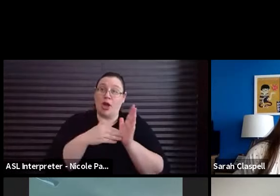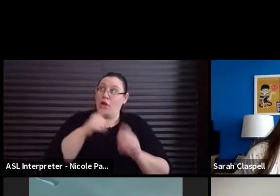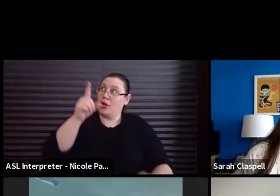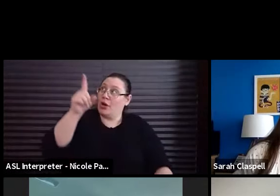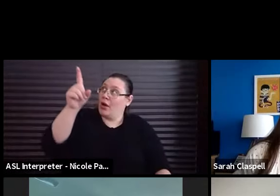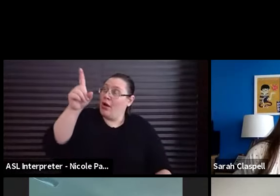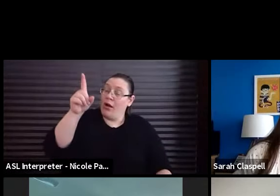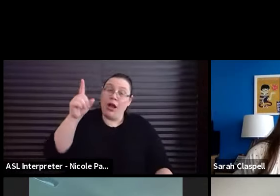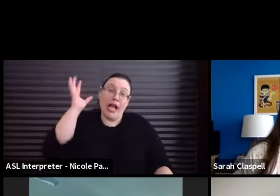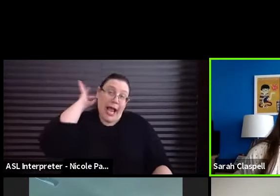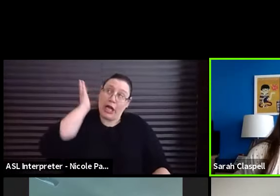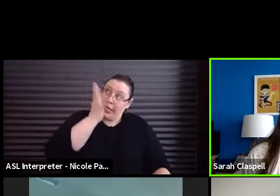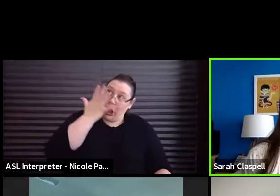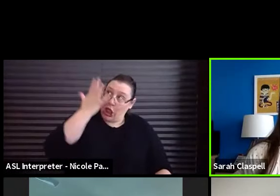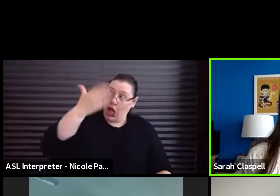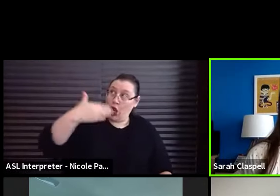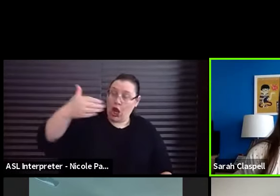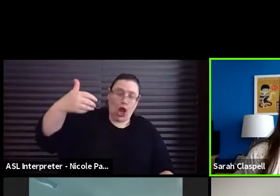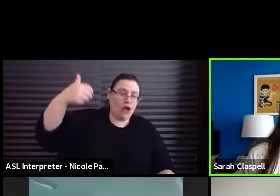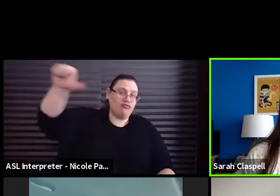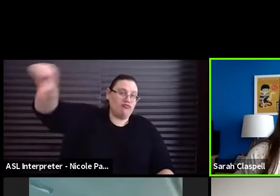decent head of hair. Yeah.